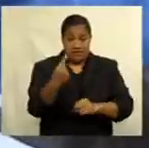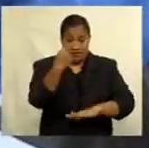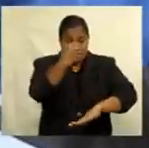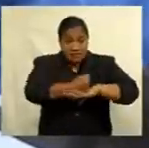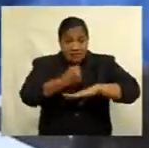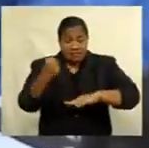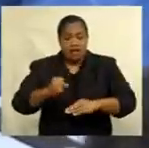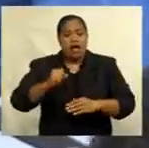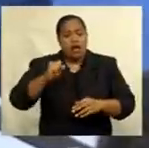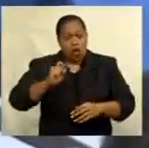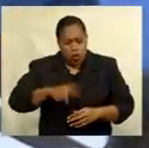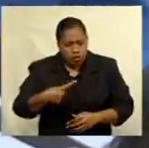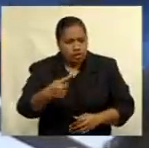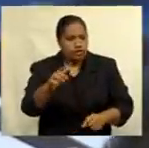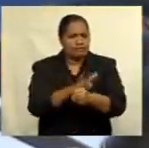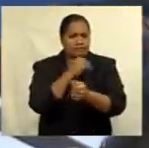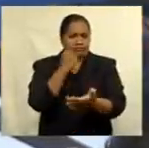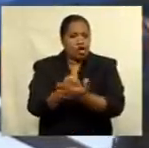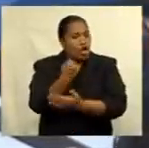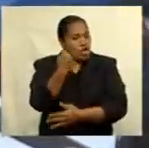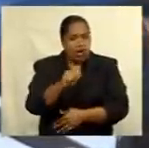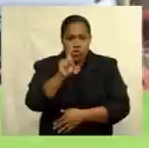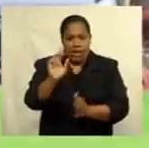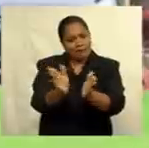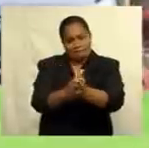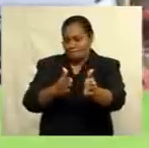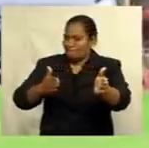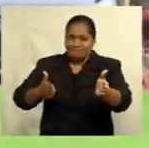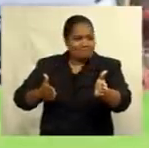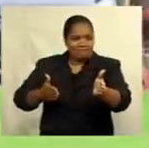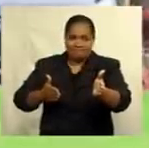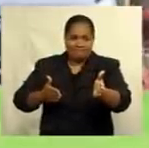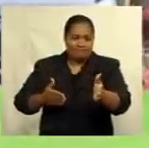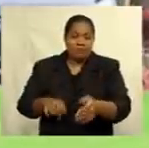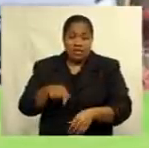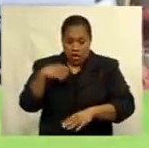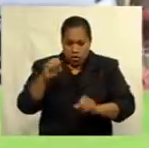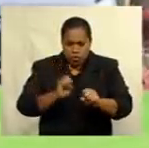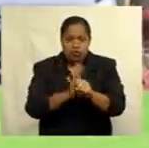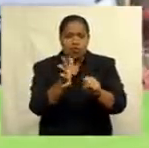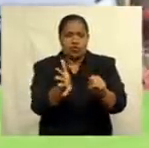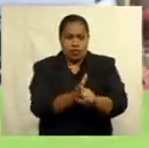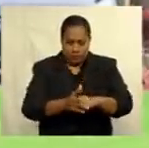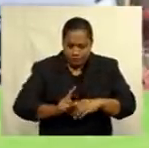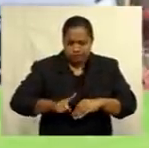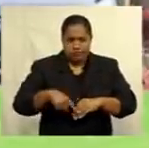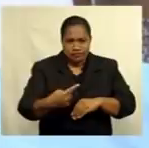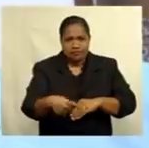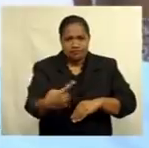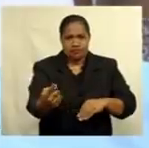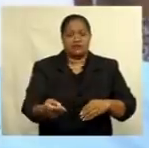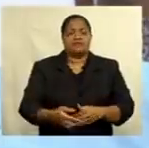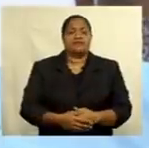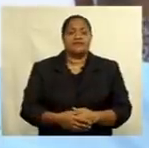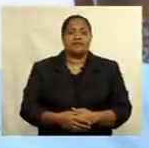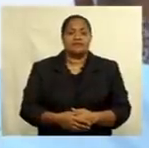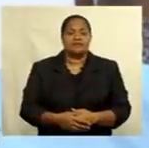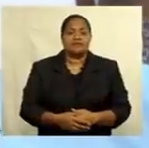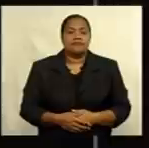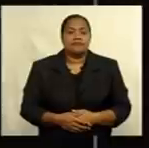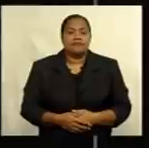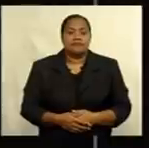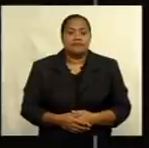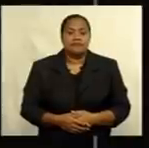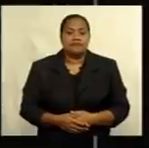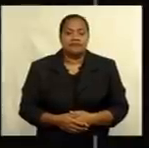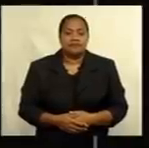to ensure that no one is left behind as COVID-19 battle continues. Saini Aniboyla, FBC